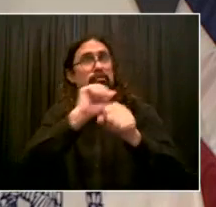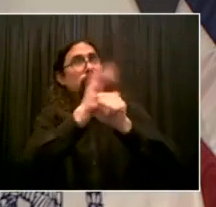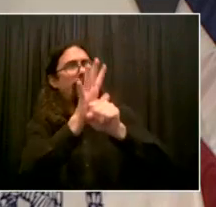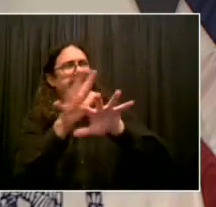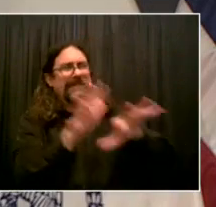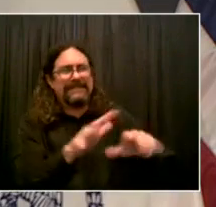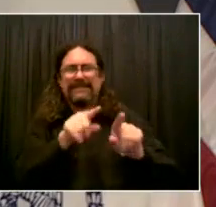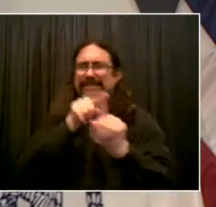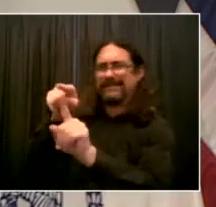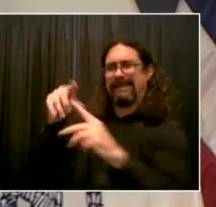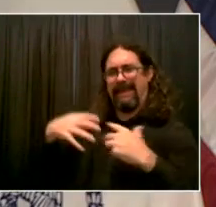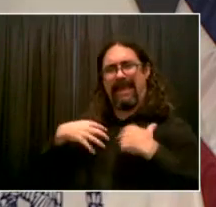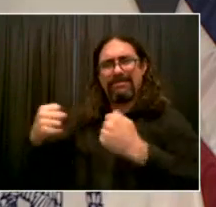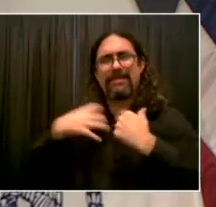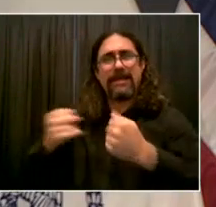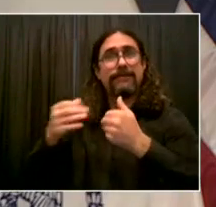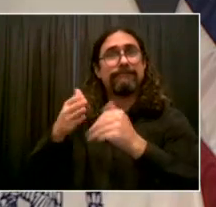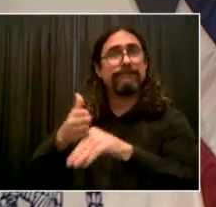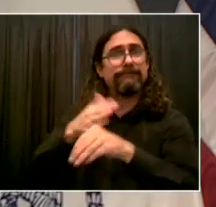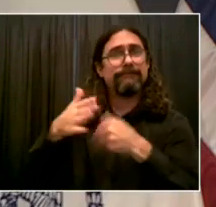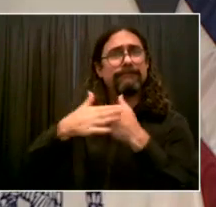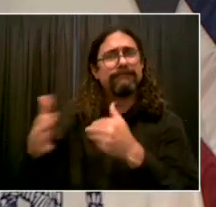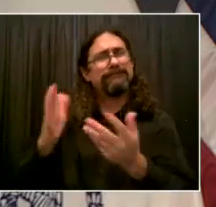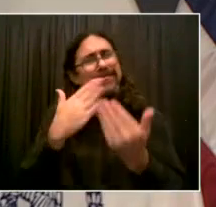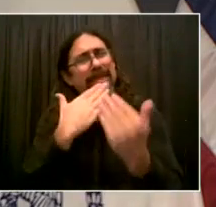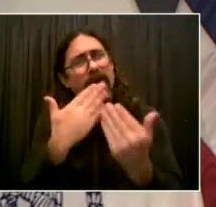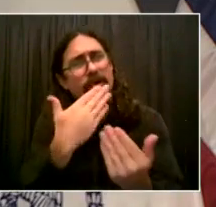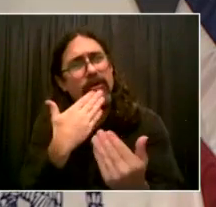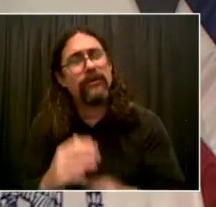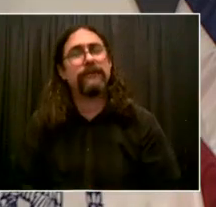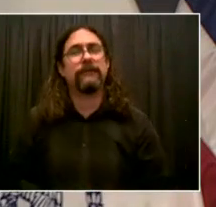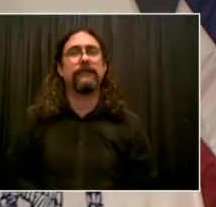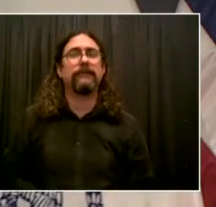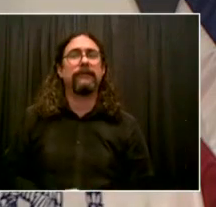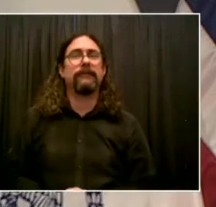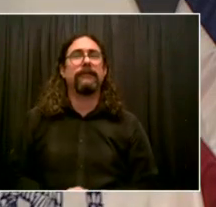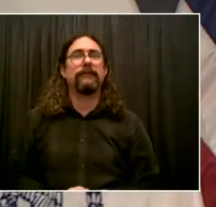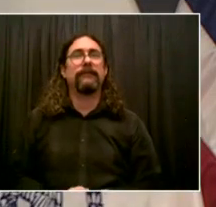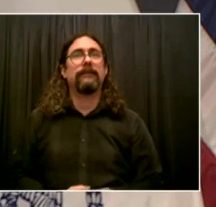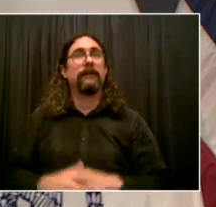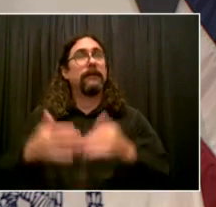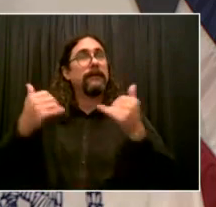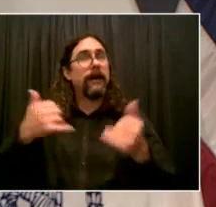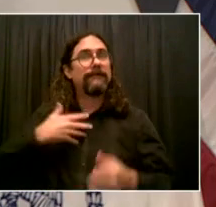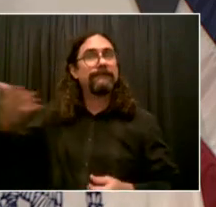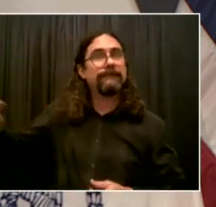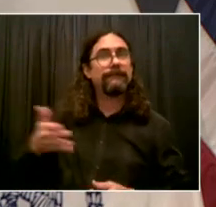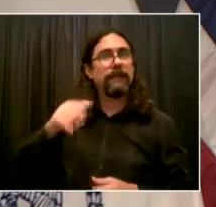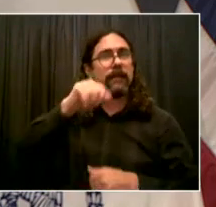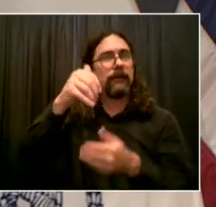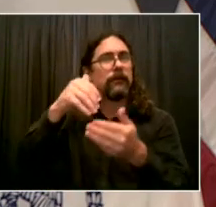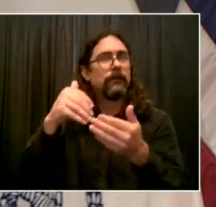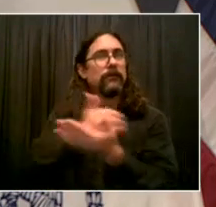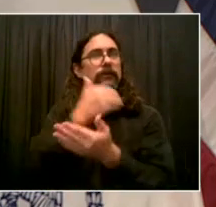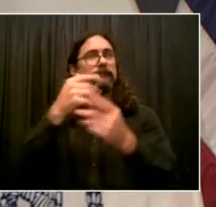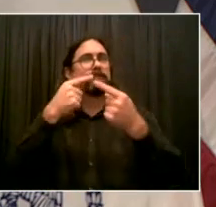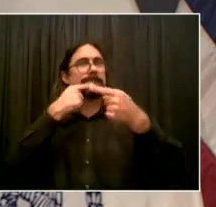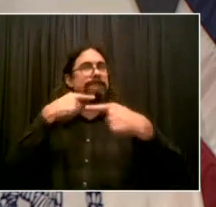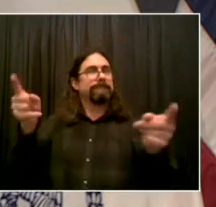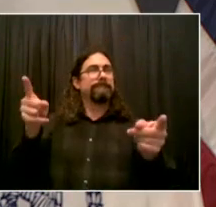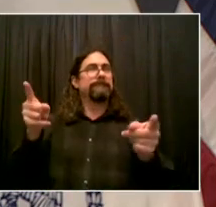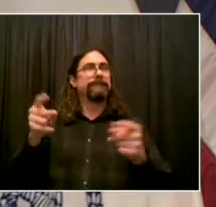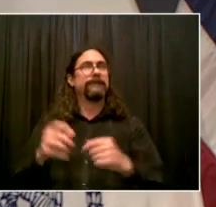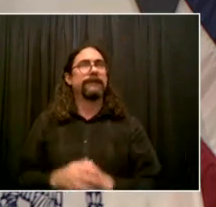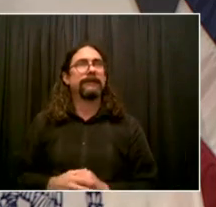All right, everyone. Now I mentioned at the top, another major new announcement today, and it's really exciting because again, this is about the